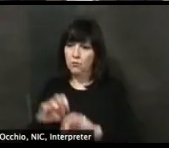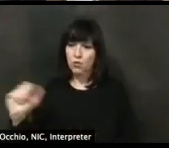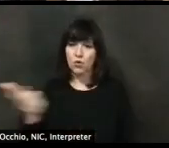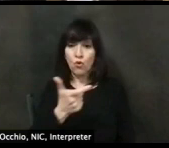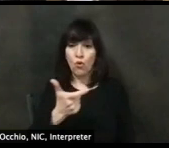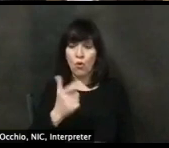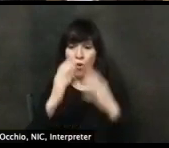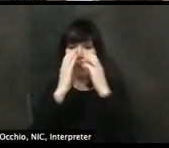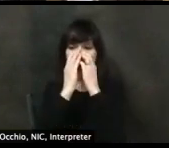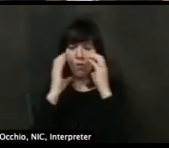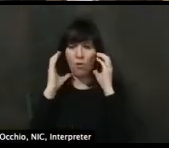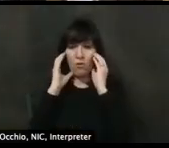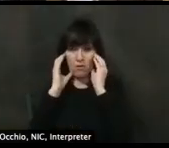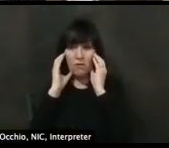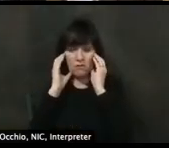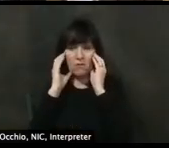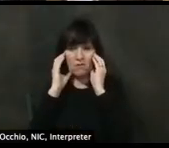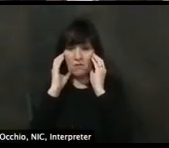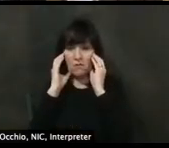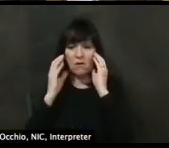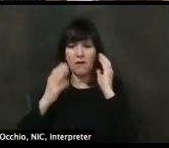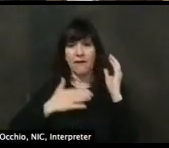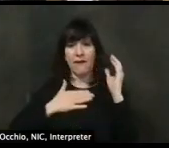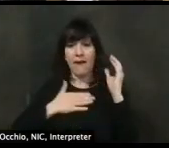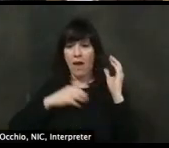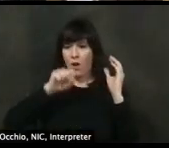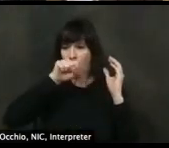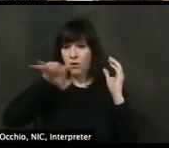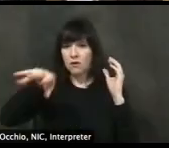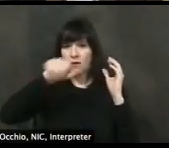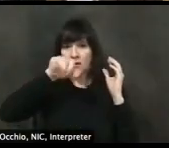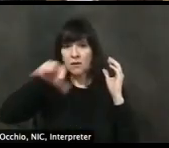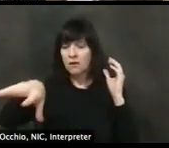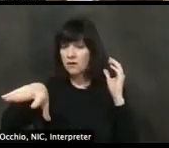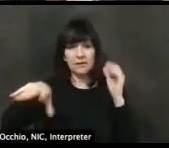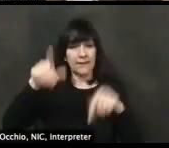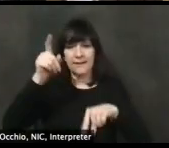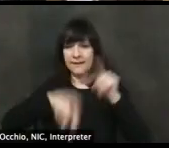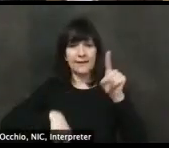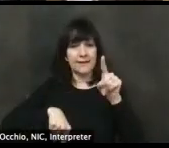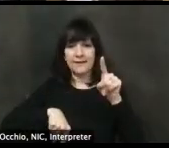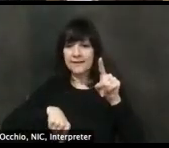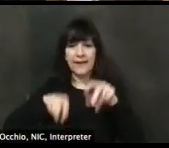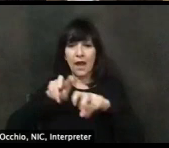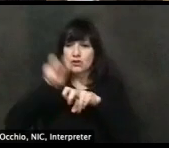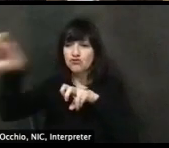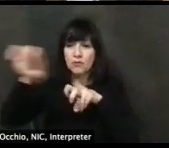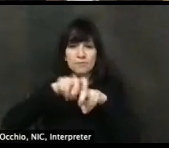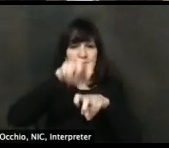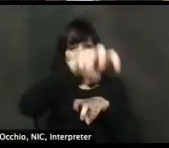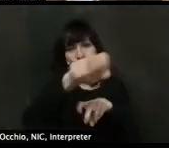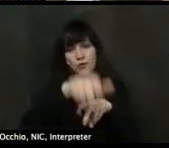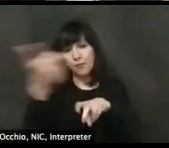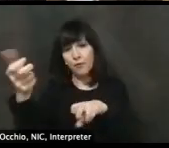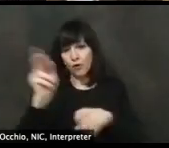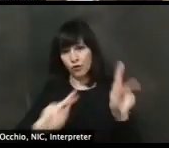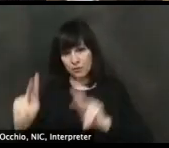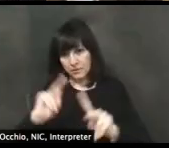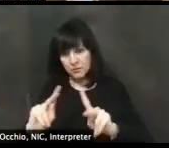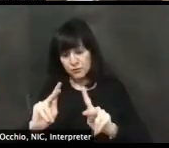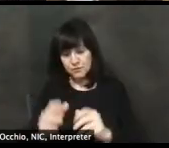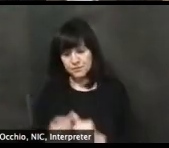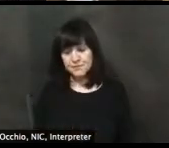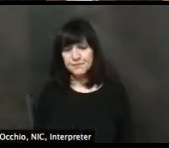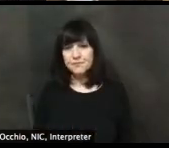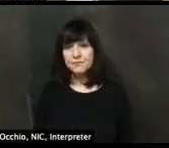Thank you, Lieutenant Governor and Dr. Rattay. few questions here, Damian, about the interim steps that the state took this week to allow